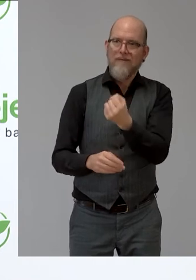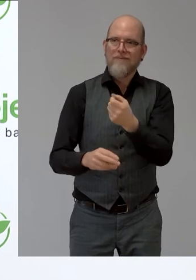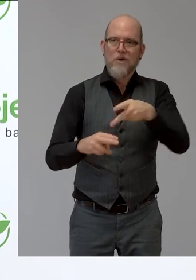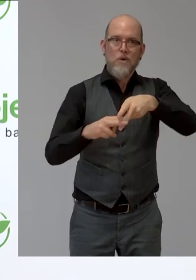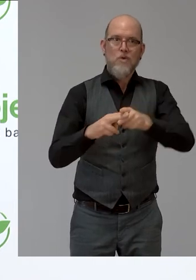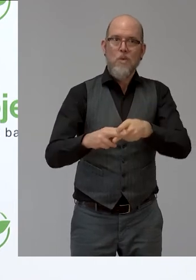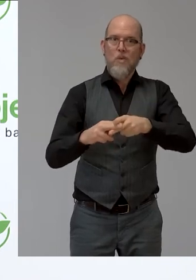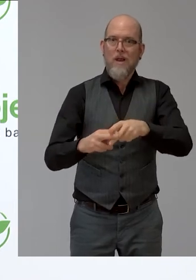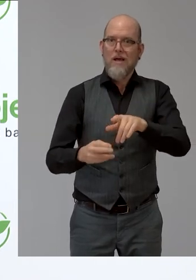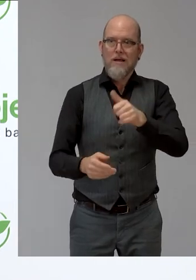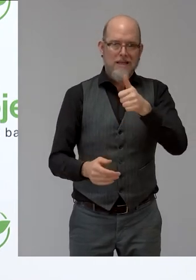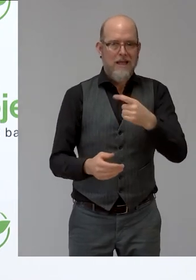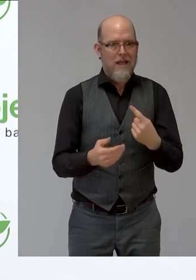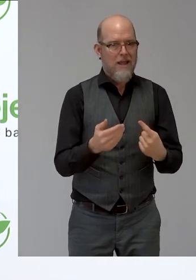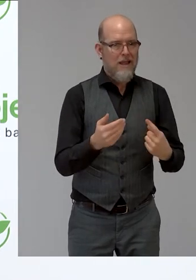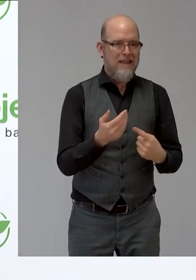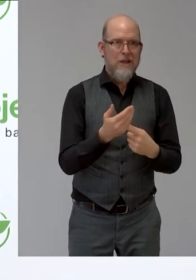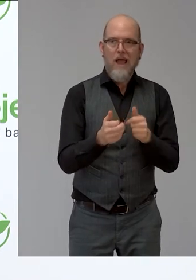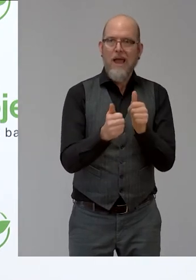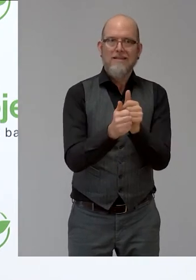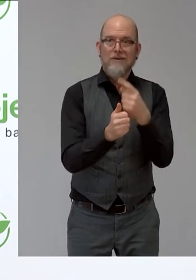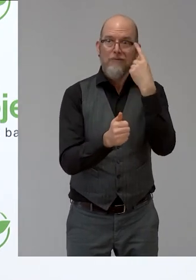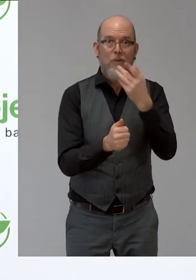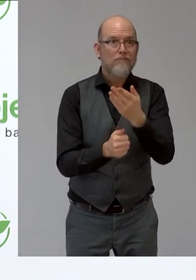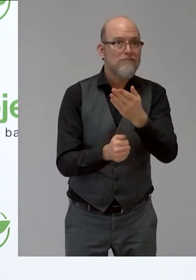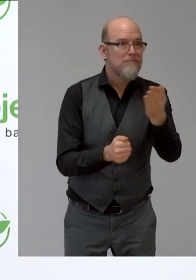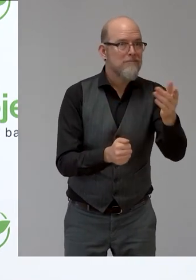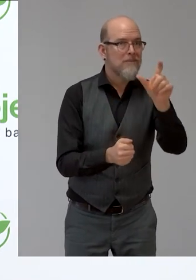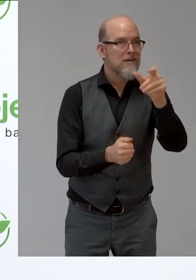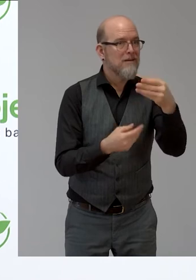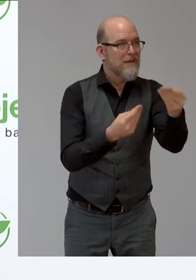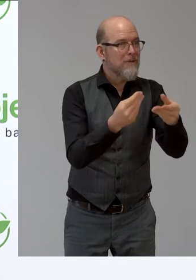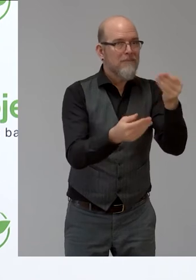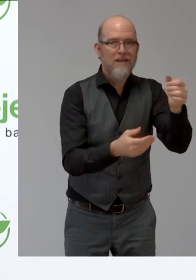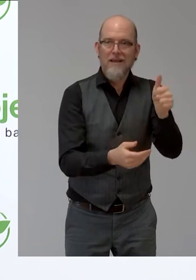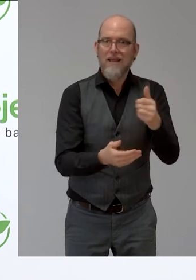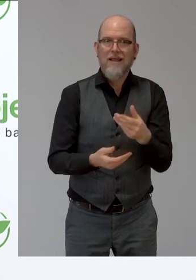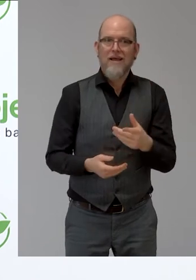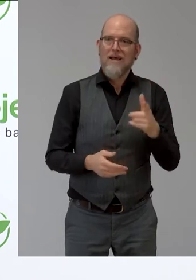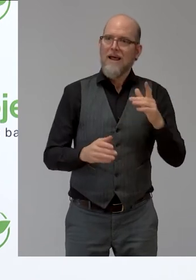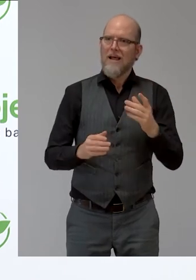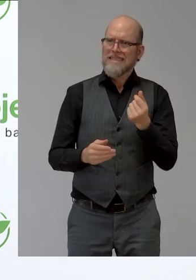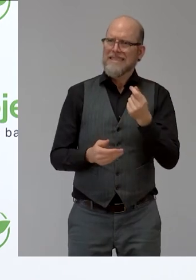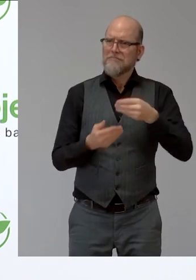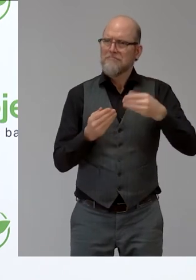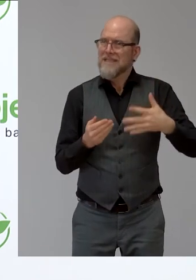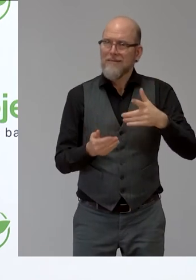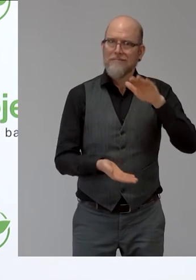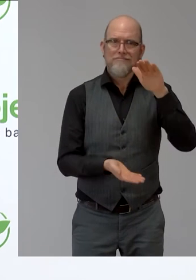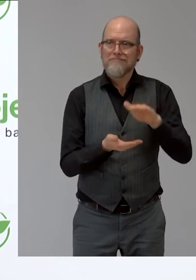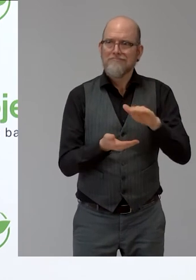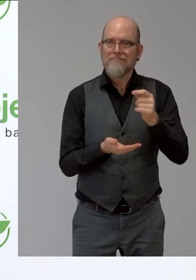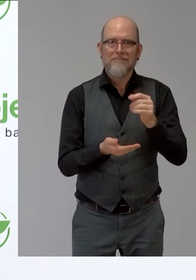tools, devices. Jaipur foot organization is a little different. It's not based on 3D print but it has the same mission.